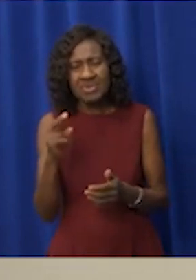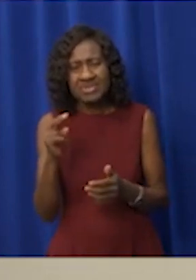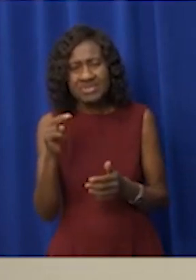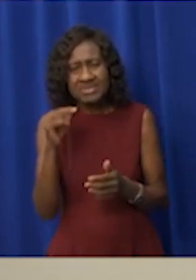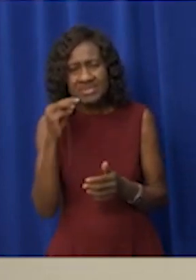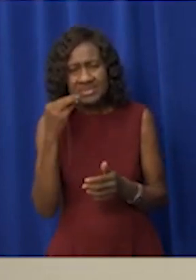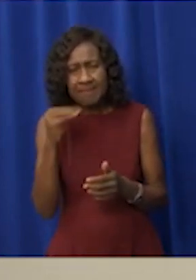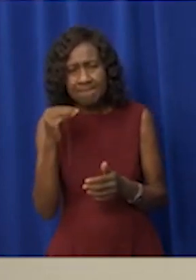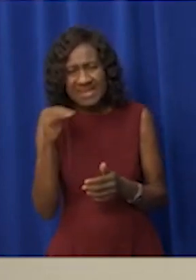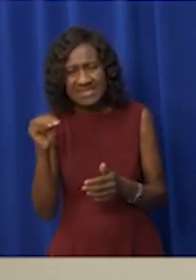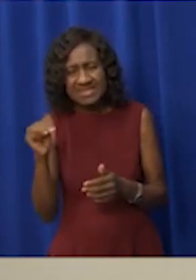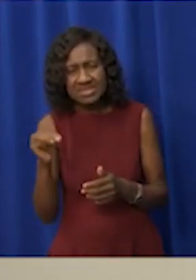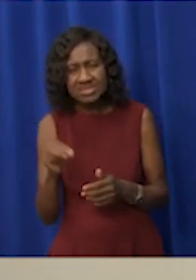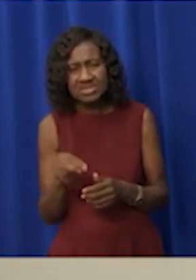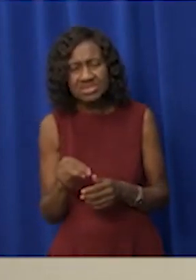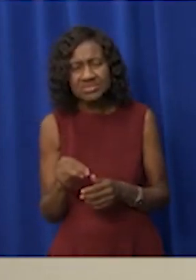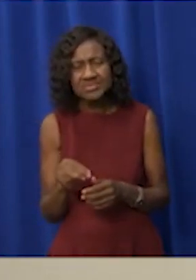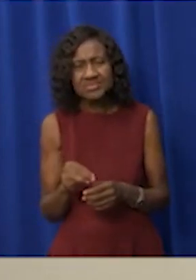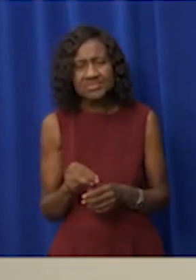and so angry.